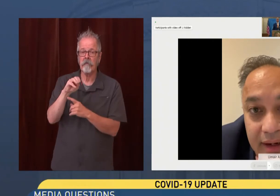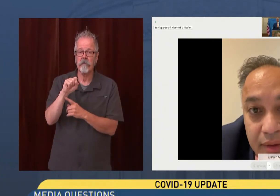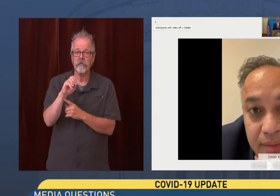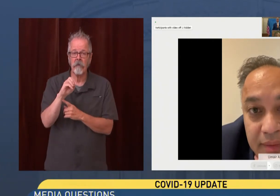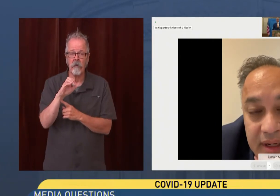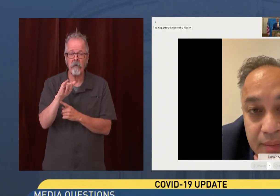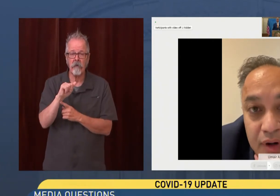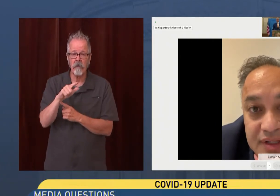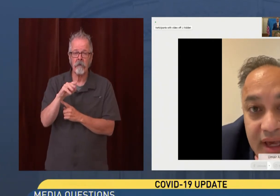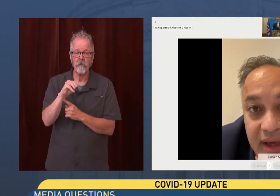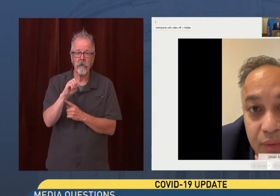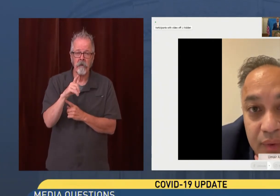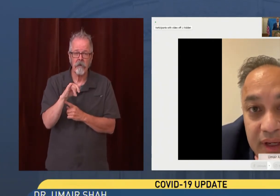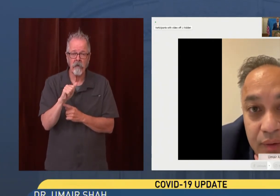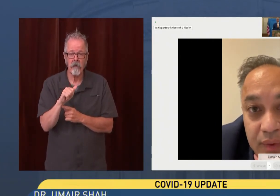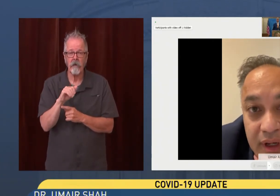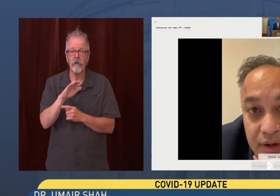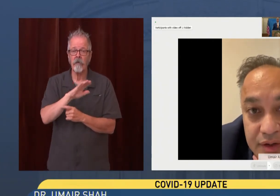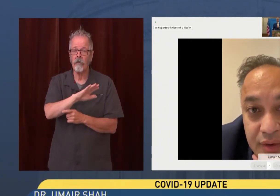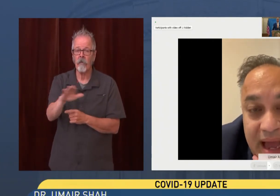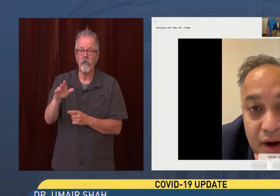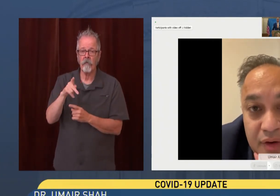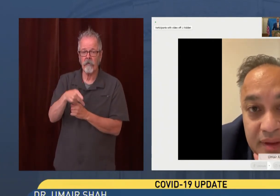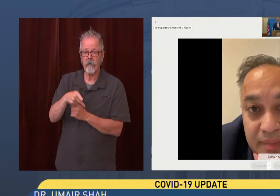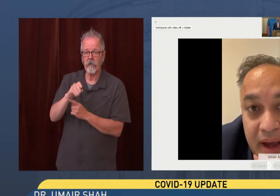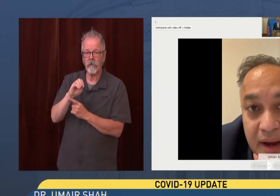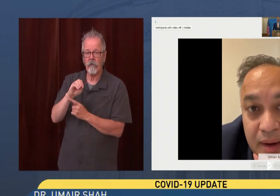Provider Initiative is not just some...